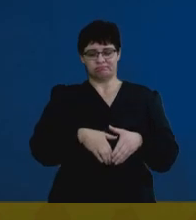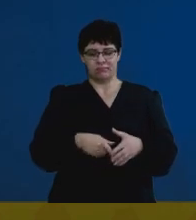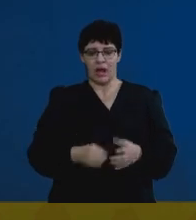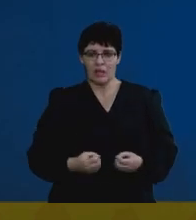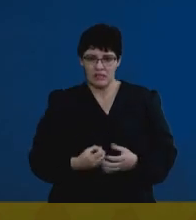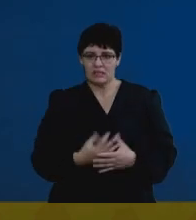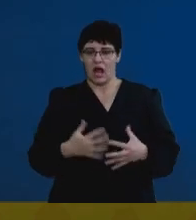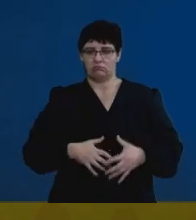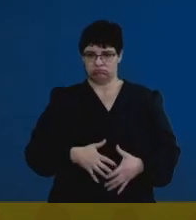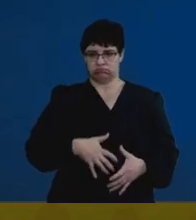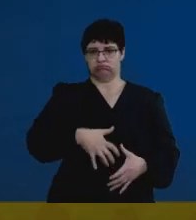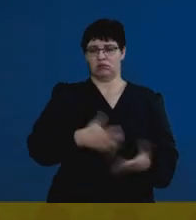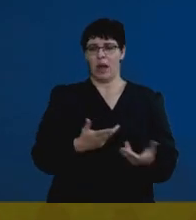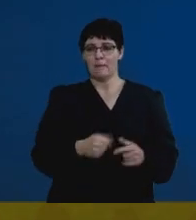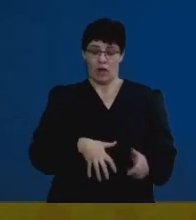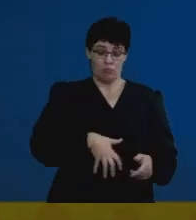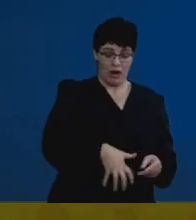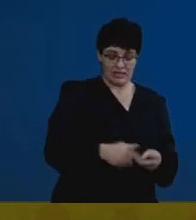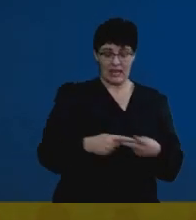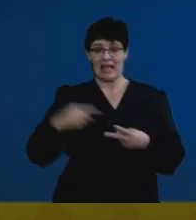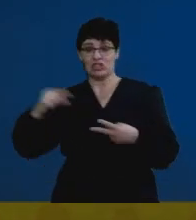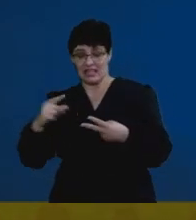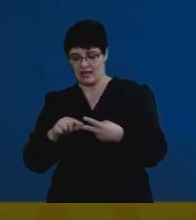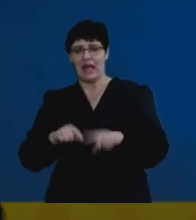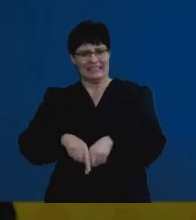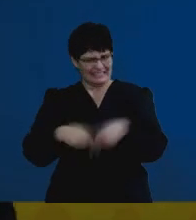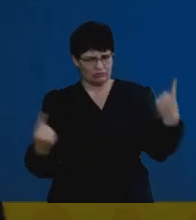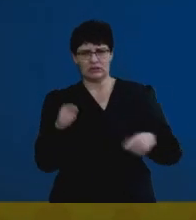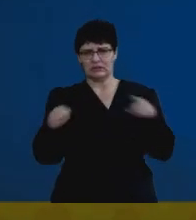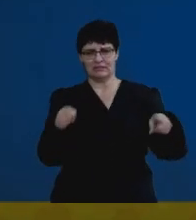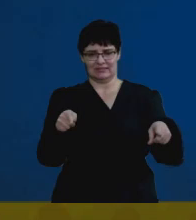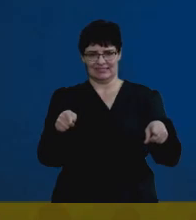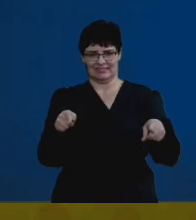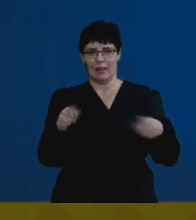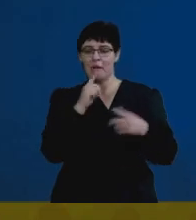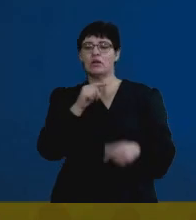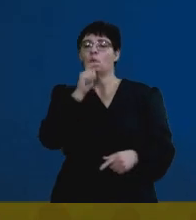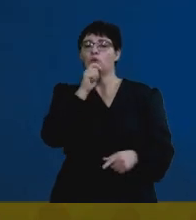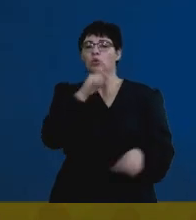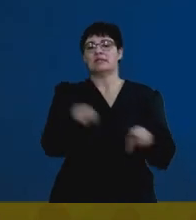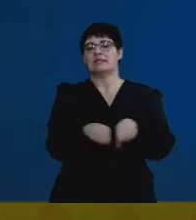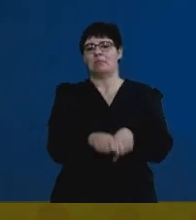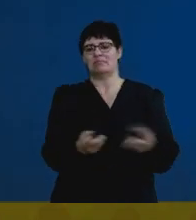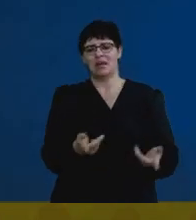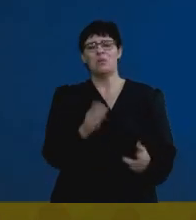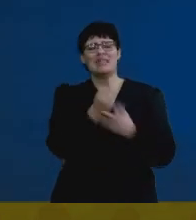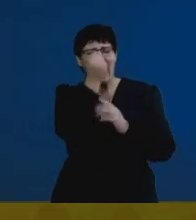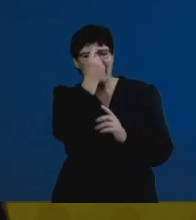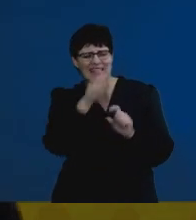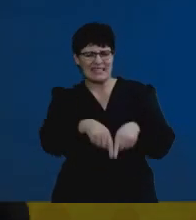but we tend to use them and often incorrectly. So, it's important that we understand the differences between these terms.